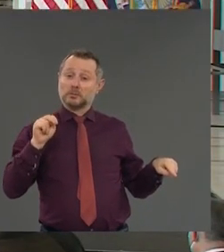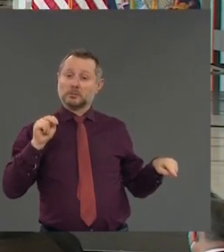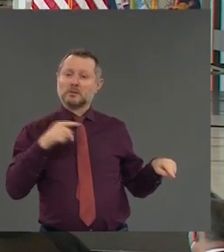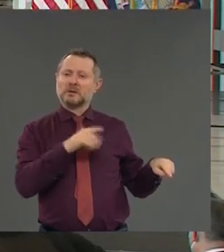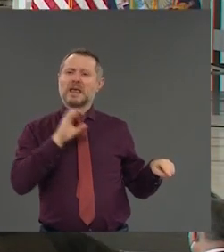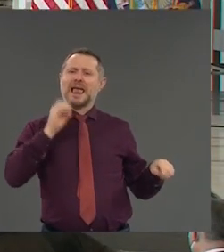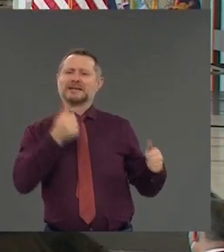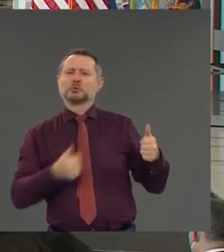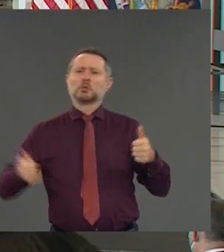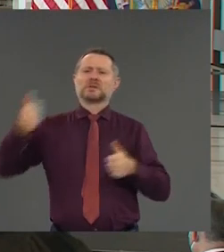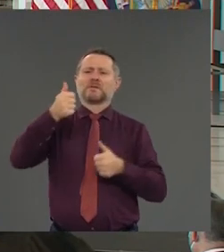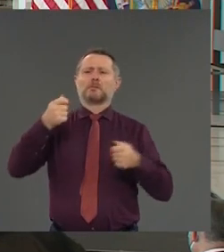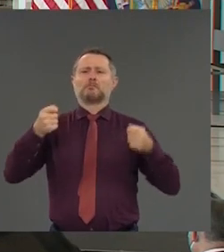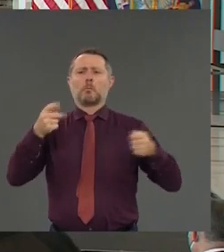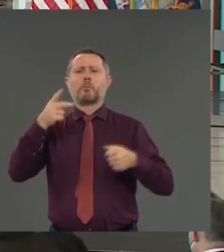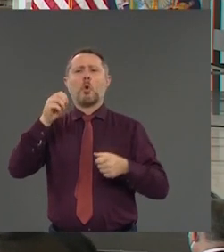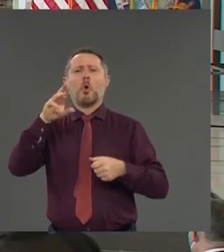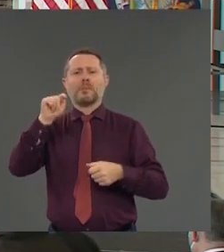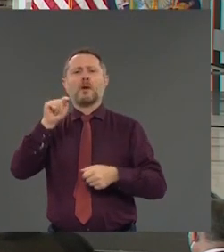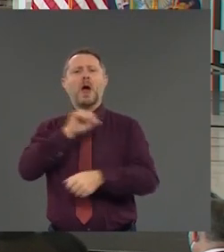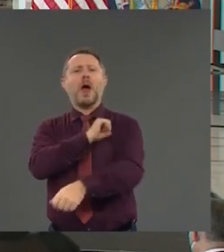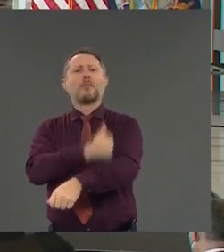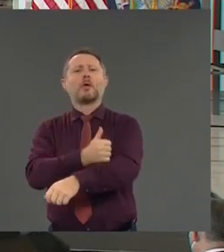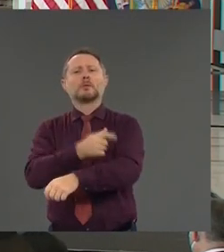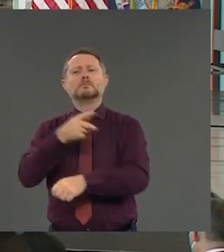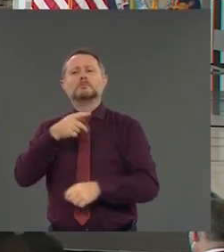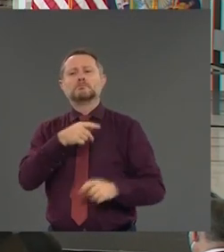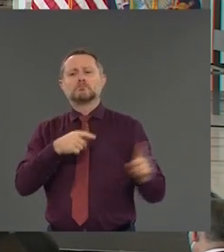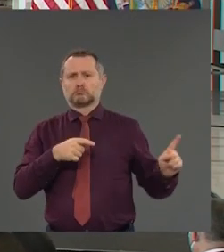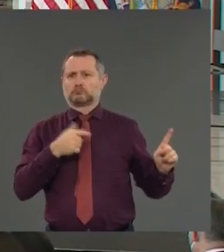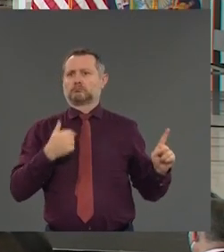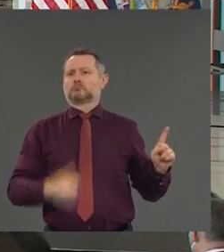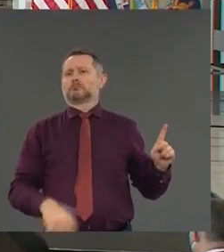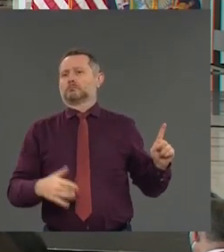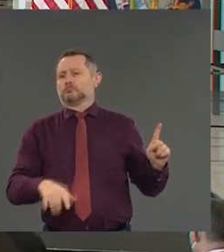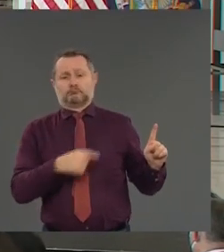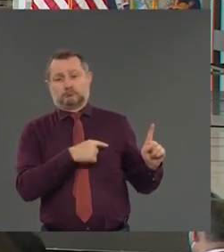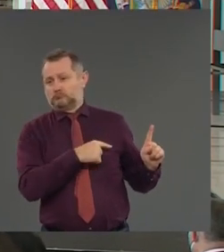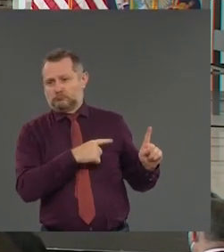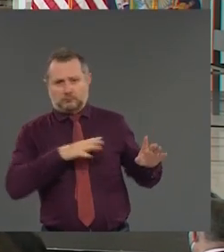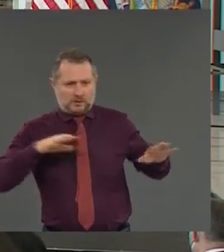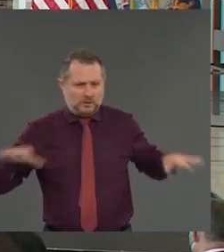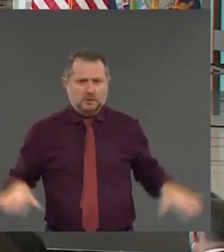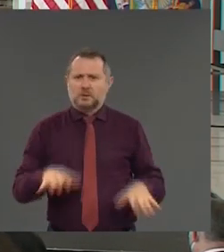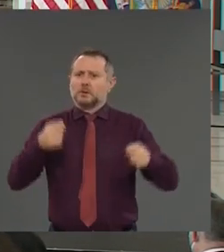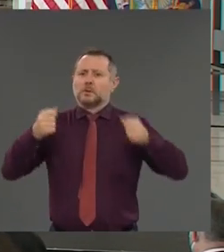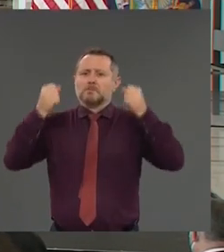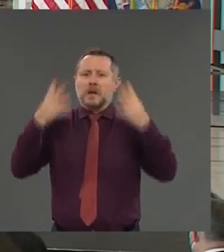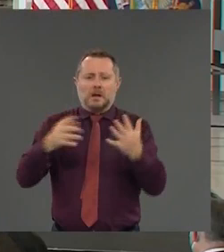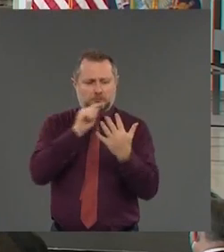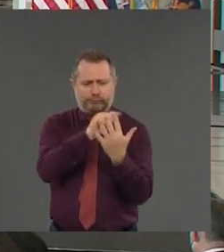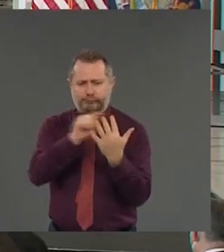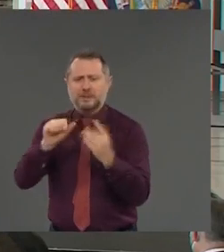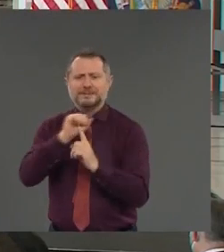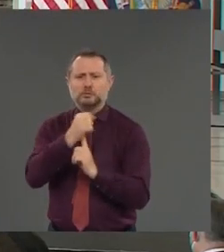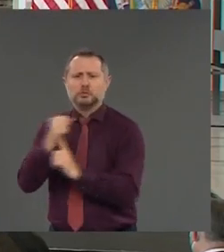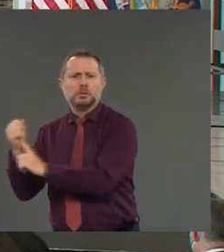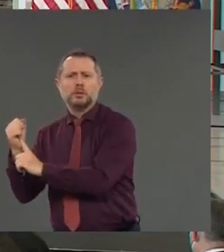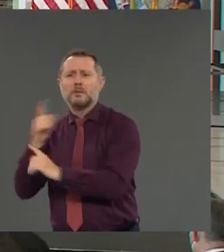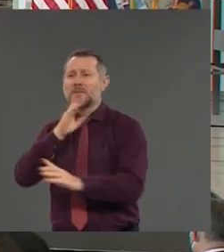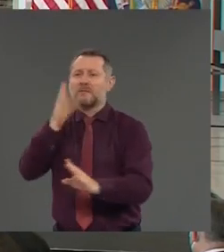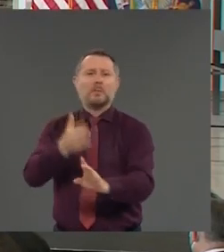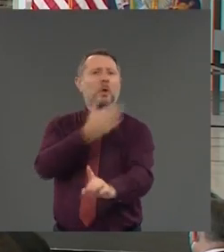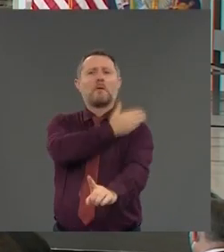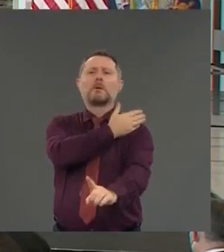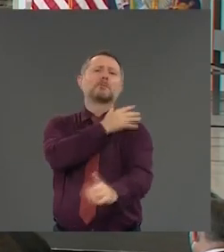who has handled so many unprecedented situations, what we're going through with COVID at the airports,